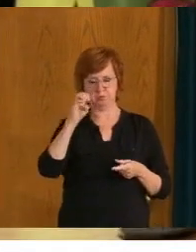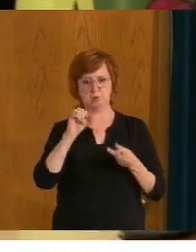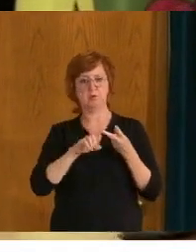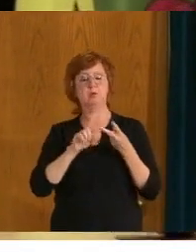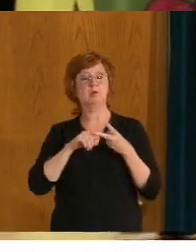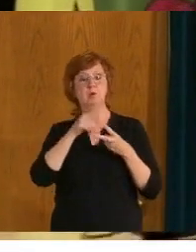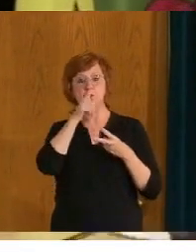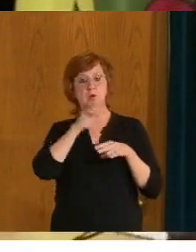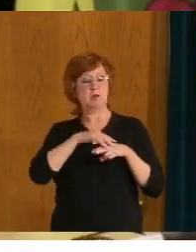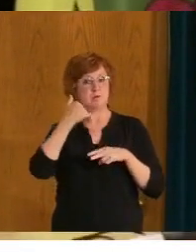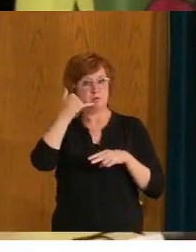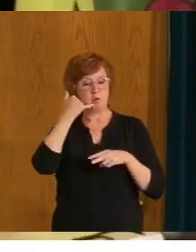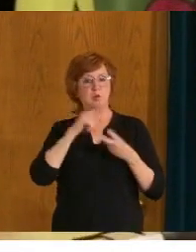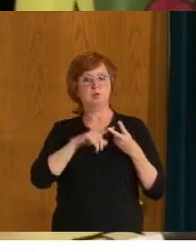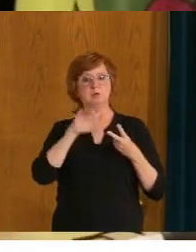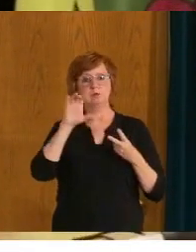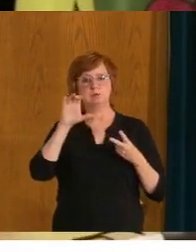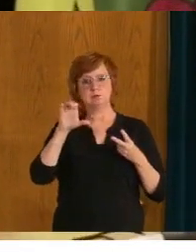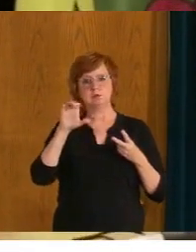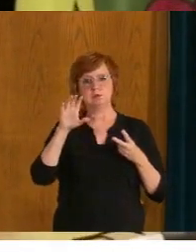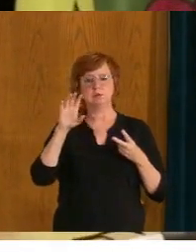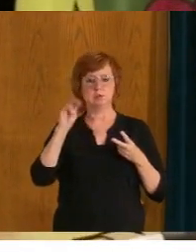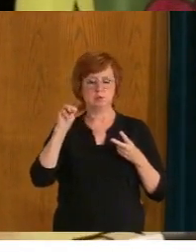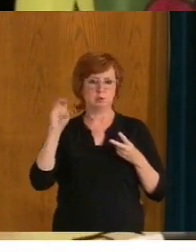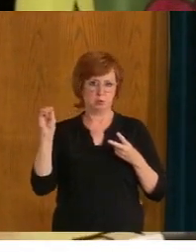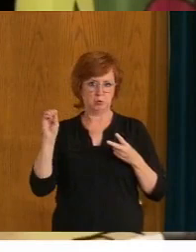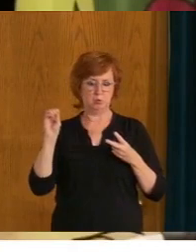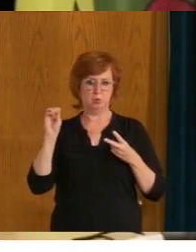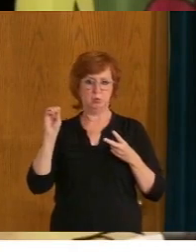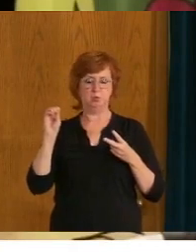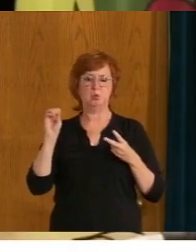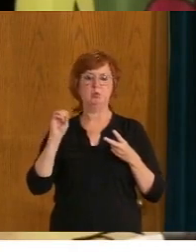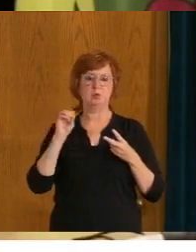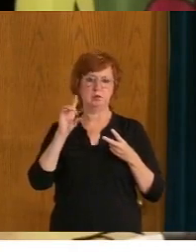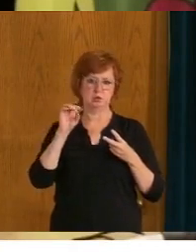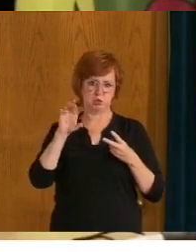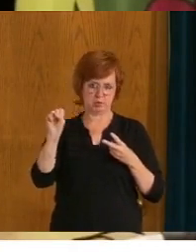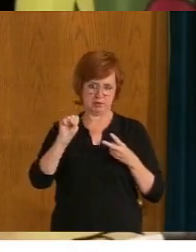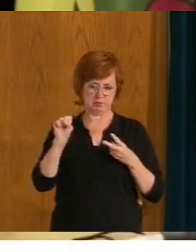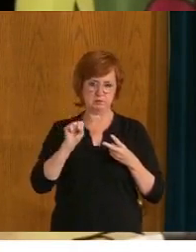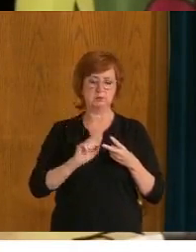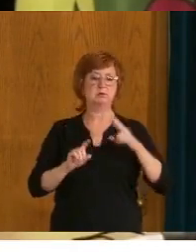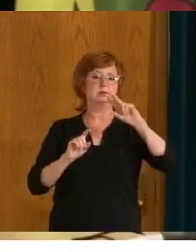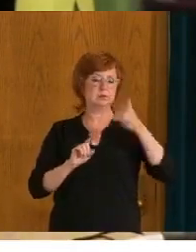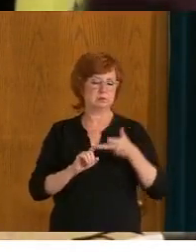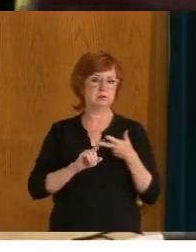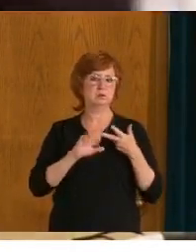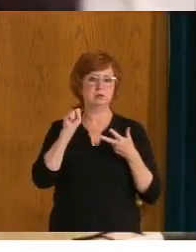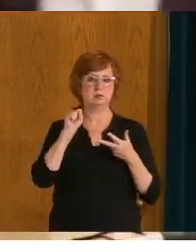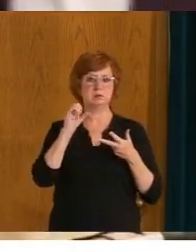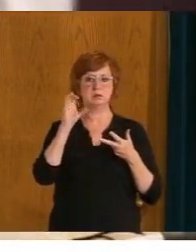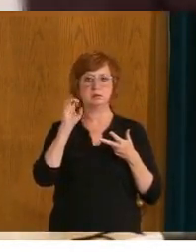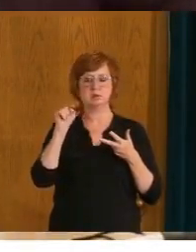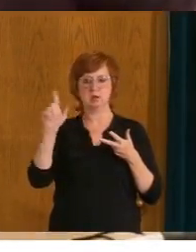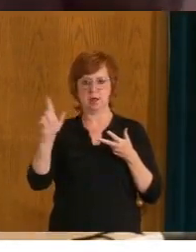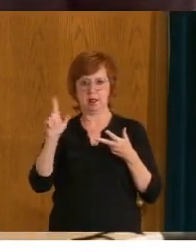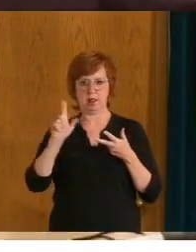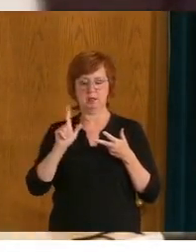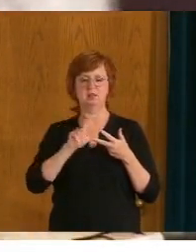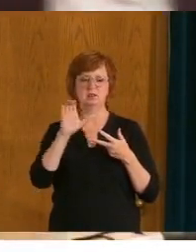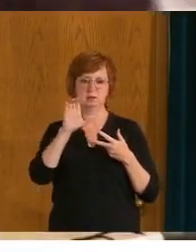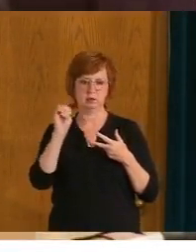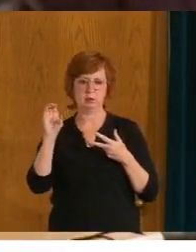us virtually is Saskatchewan's Chief Medical Health Officer, Dr. Sakip Shahald, and the CEO of Saskatchewan Health Authority, Scott